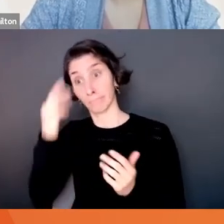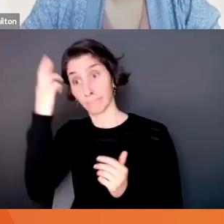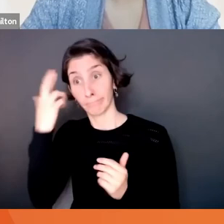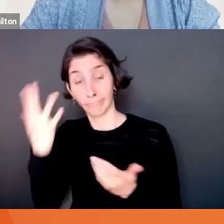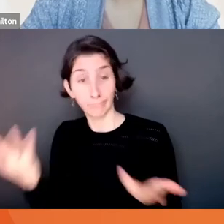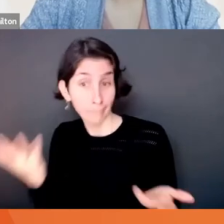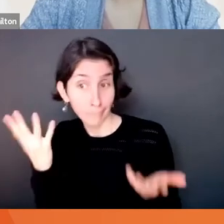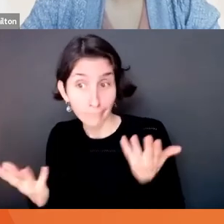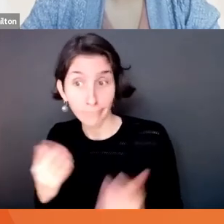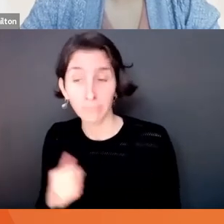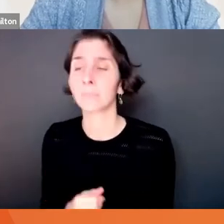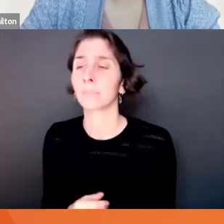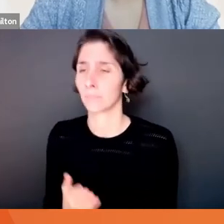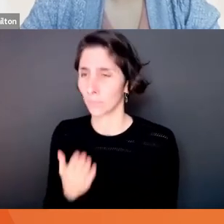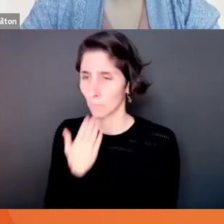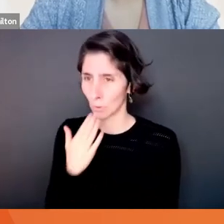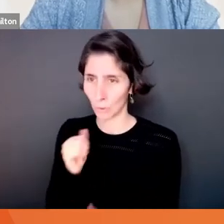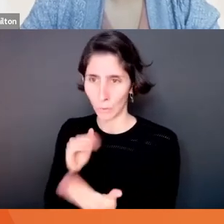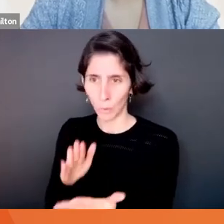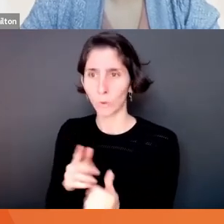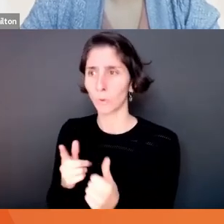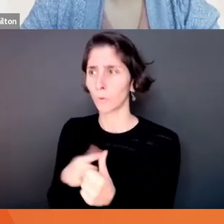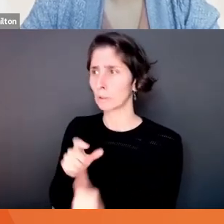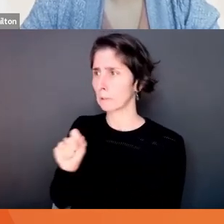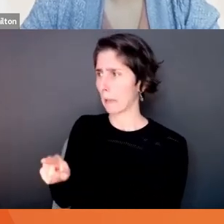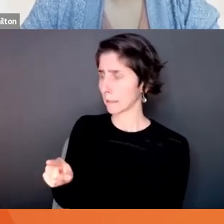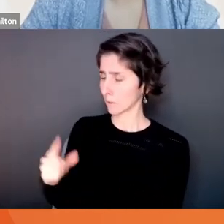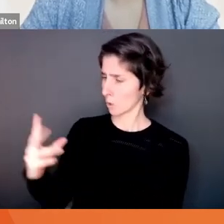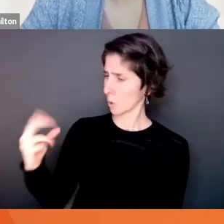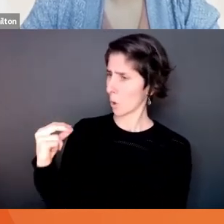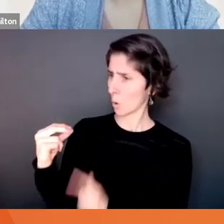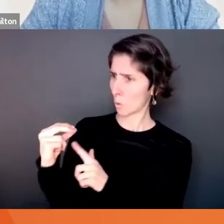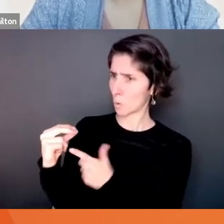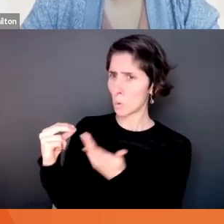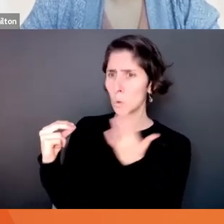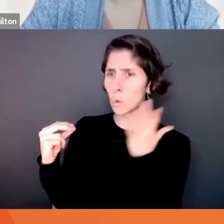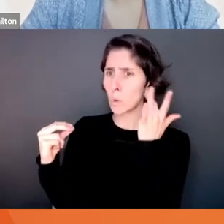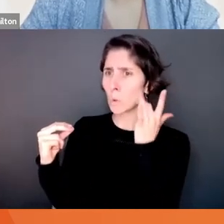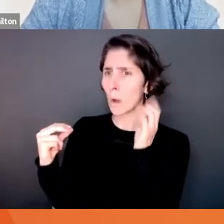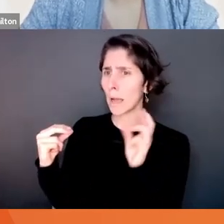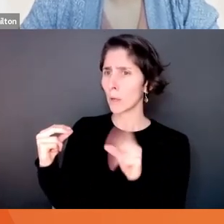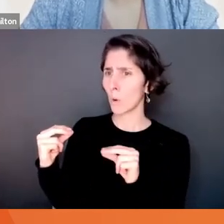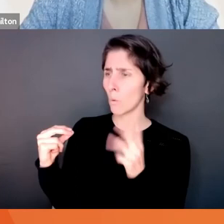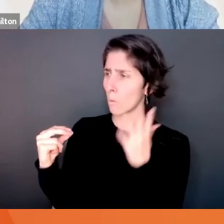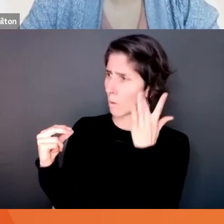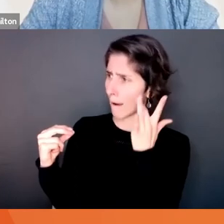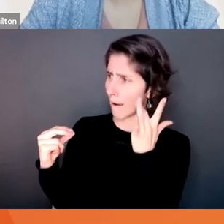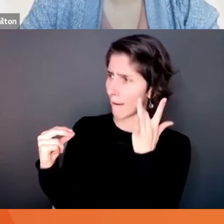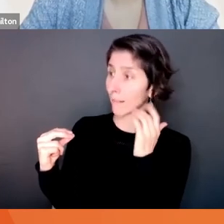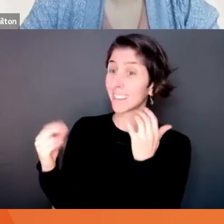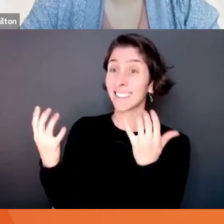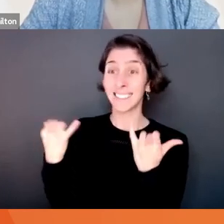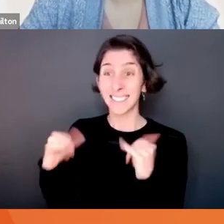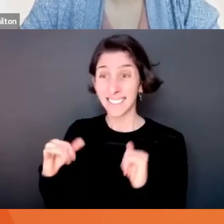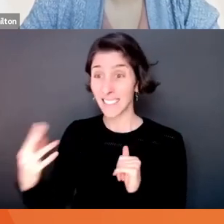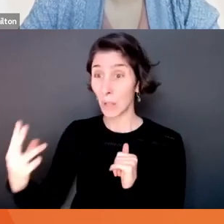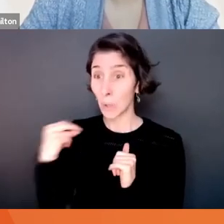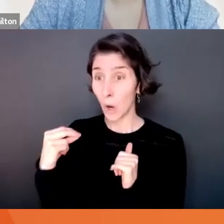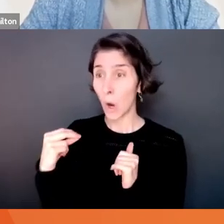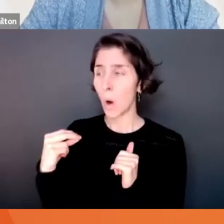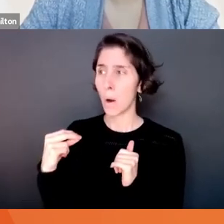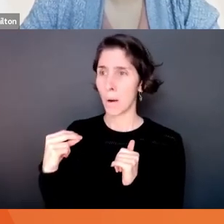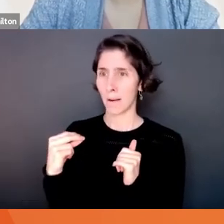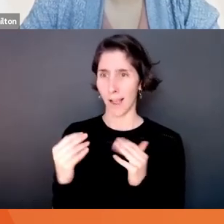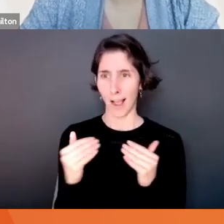really good thing to do is just ask, like, can I ask you why you said no and see what they say? And they still do it. And you still feel really passionate about it. Do it